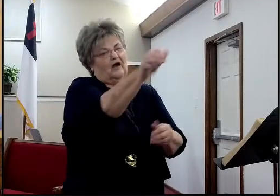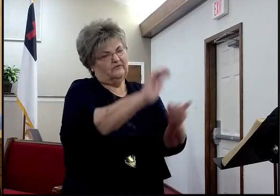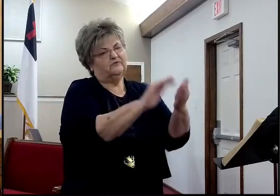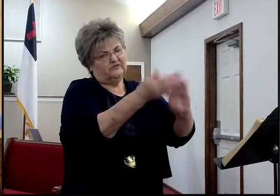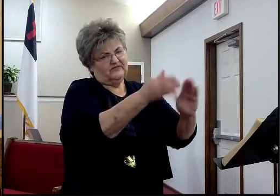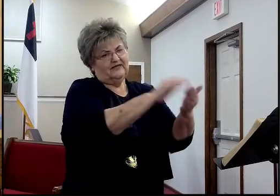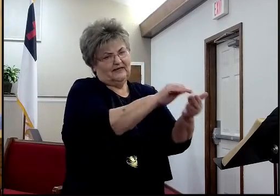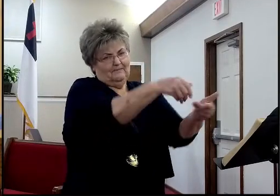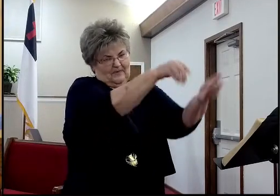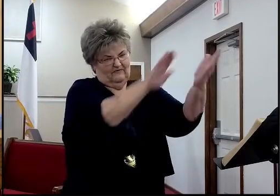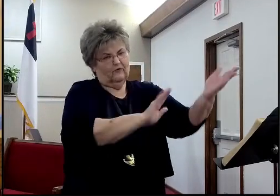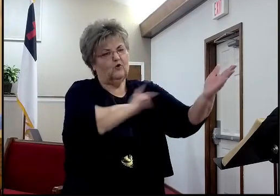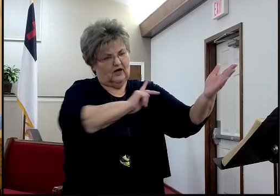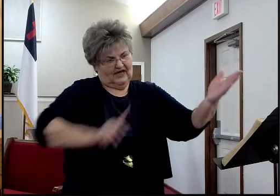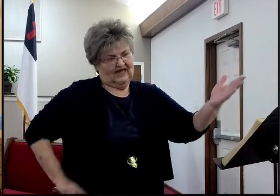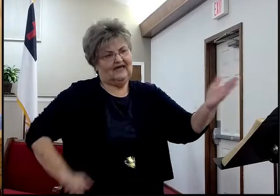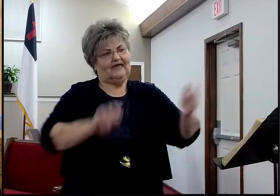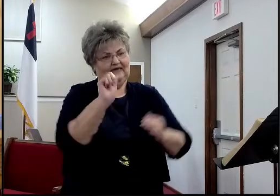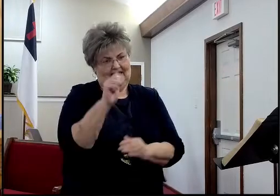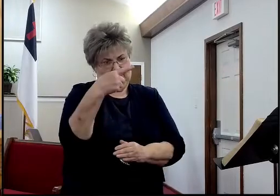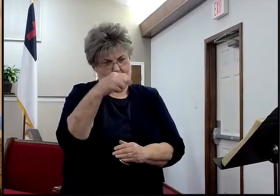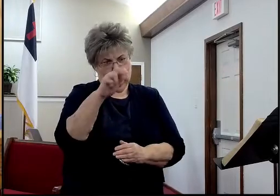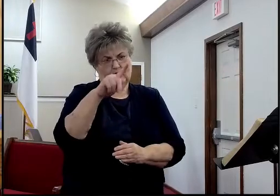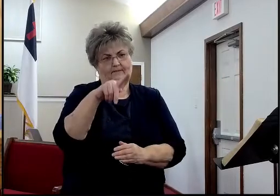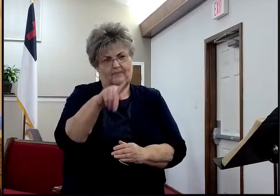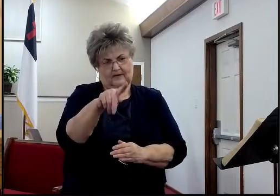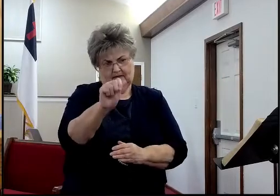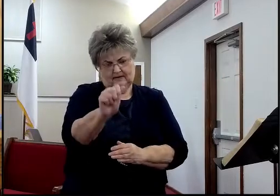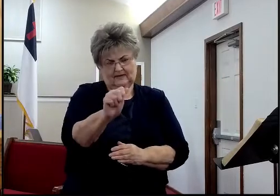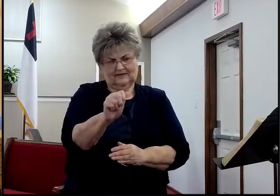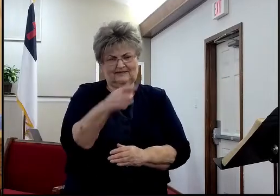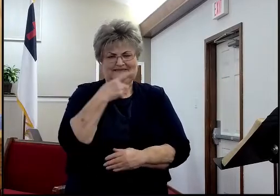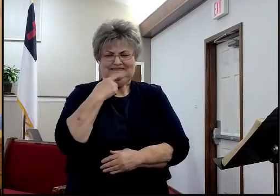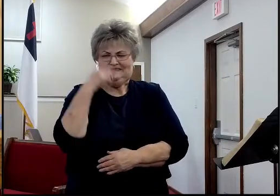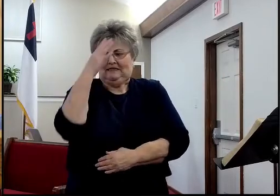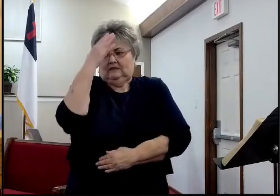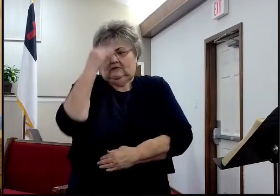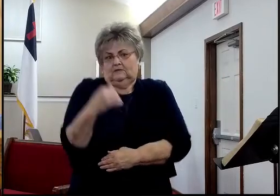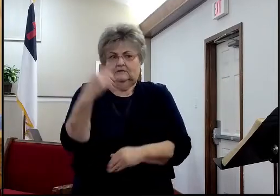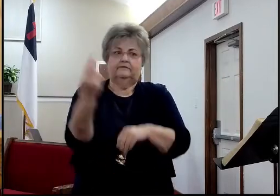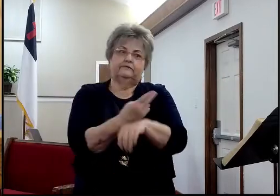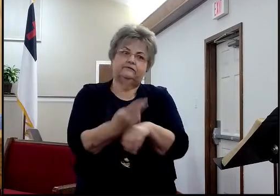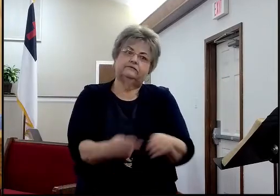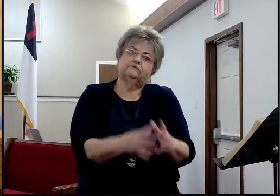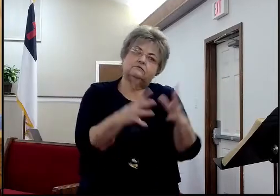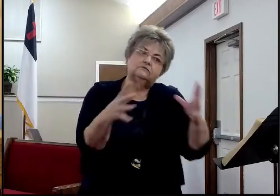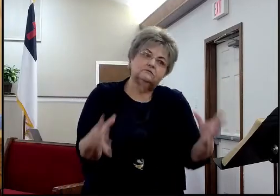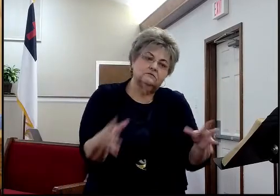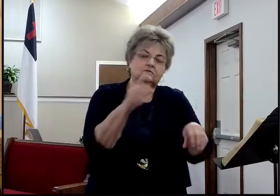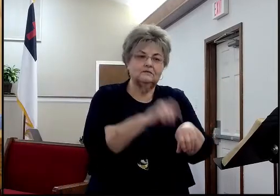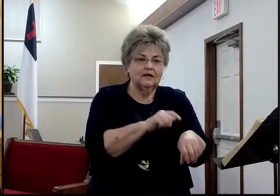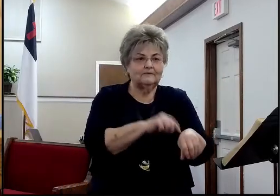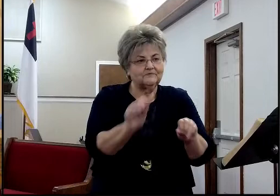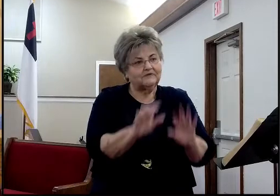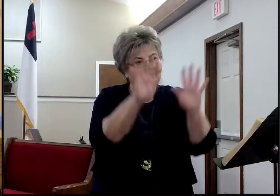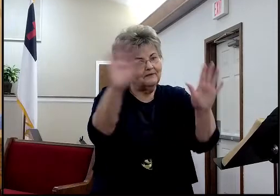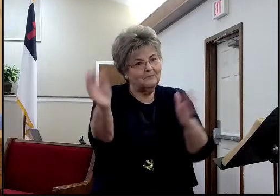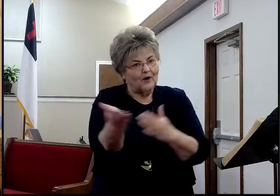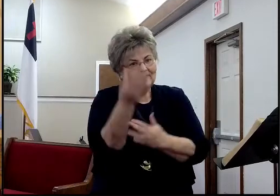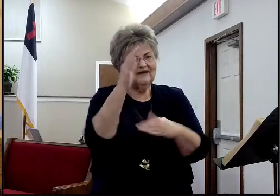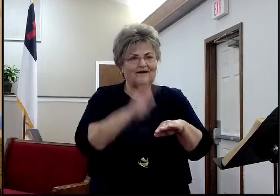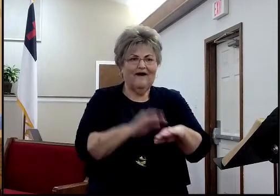my point is this, all 12 tribes, are there, now, you say, why would you spend, so much time, on a Sunday morning, on something like that,